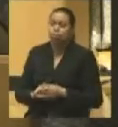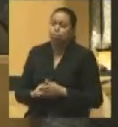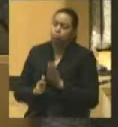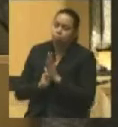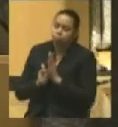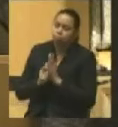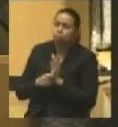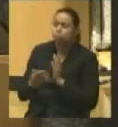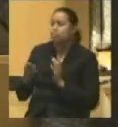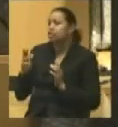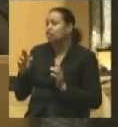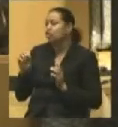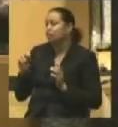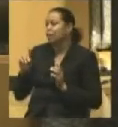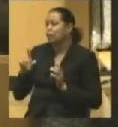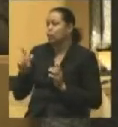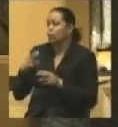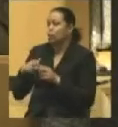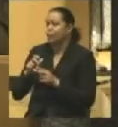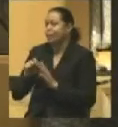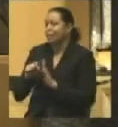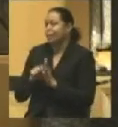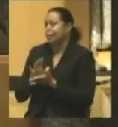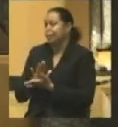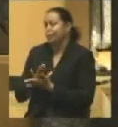James G. Randall calls them state papers, but don't be fooled by that.